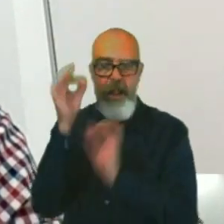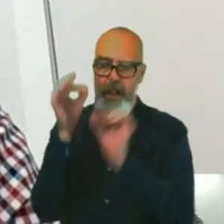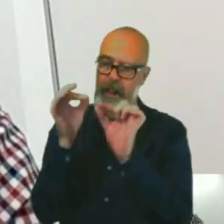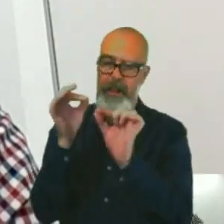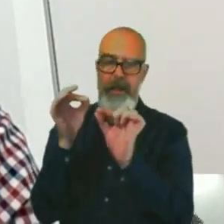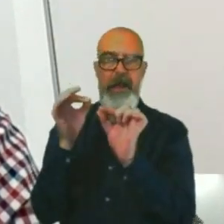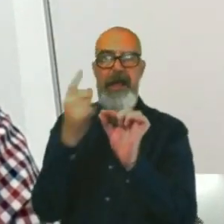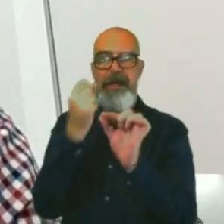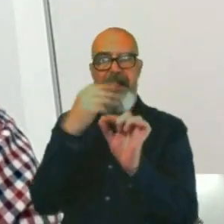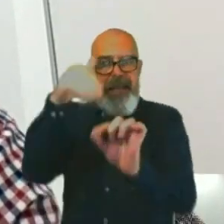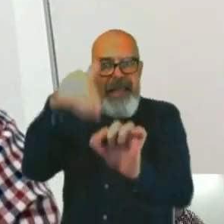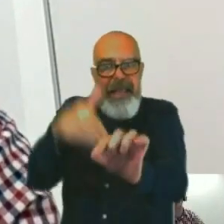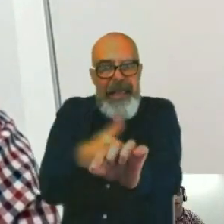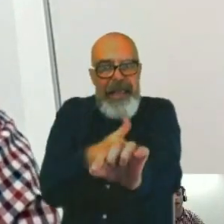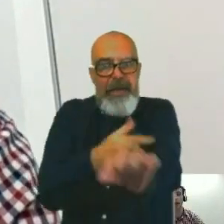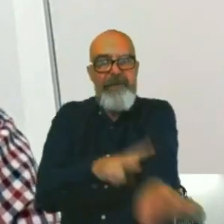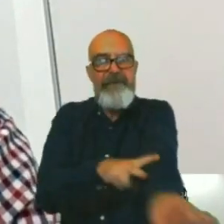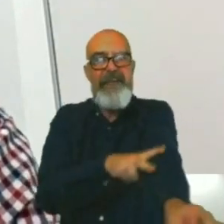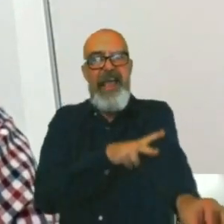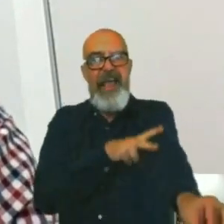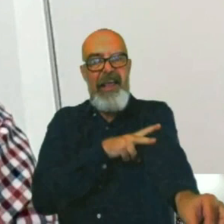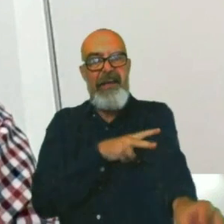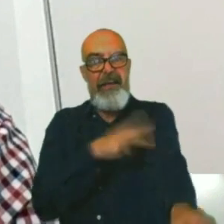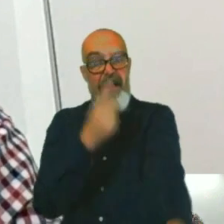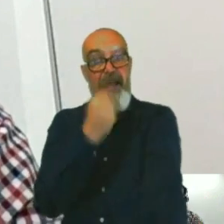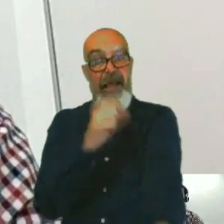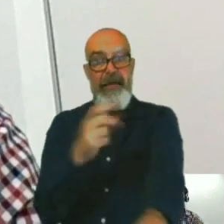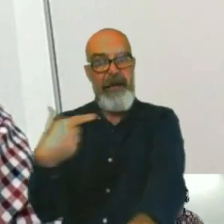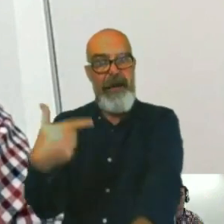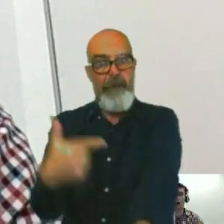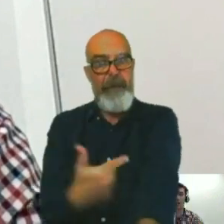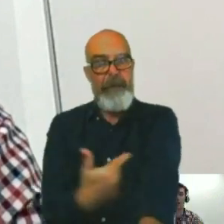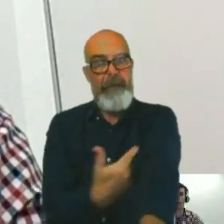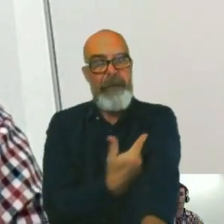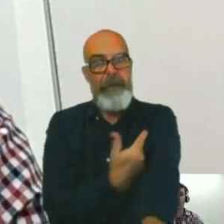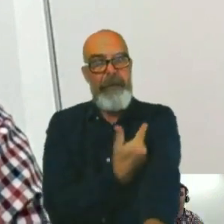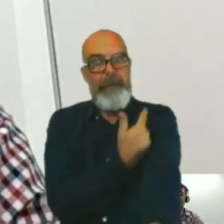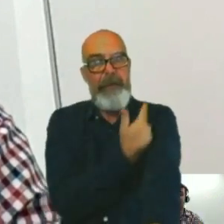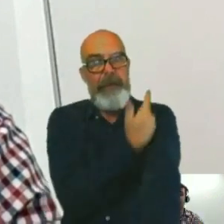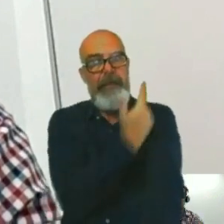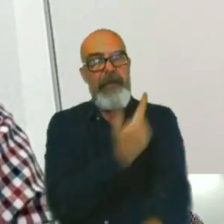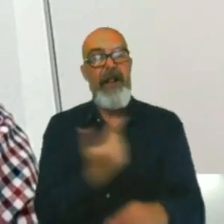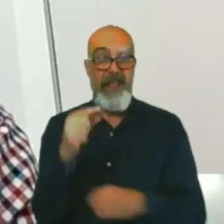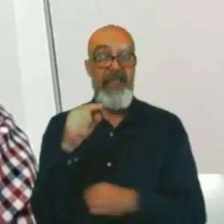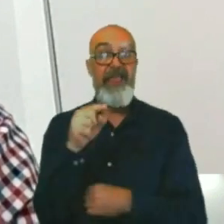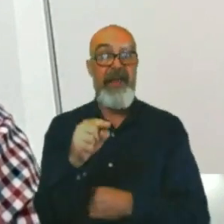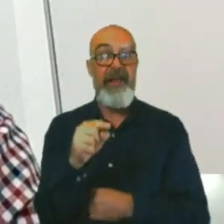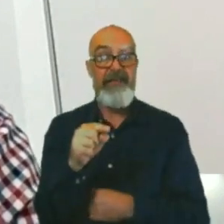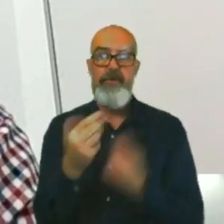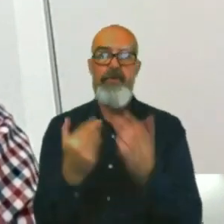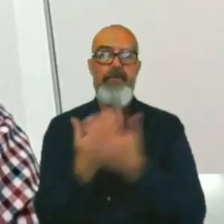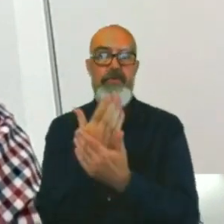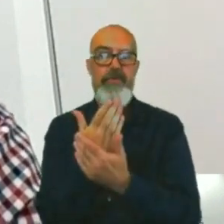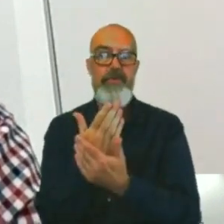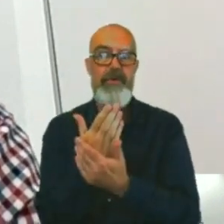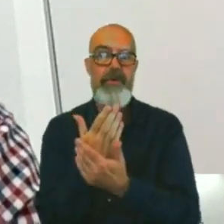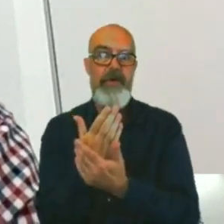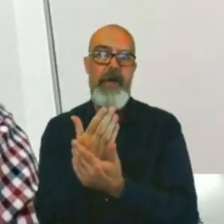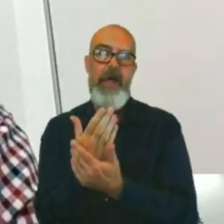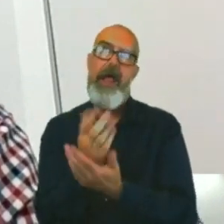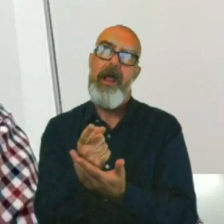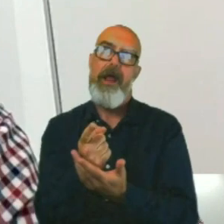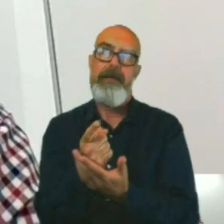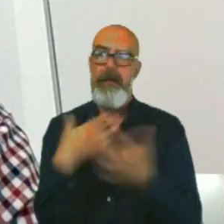So that was a new product and that was something that has had some good successes